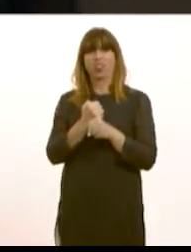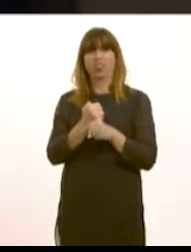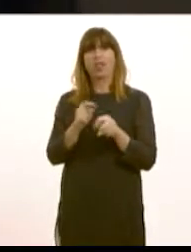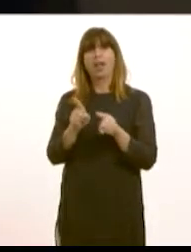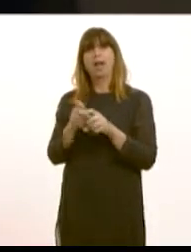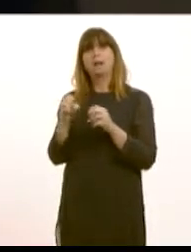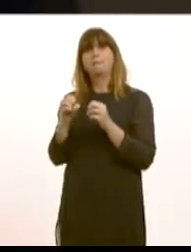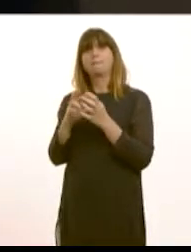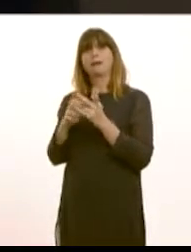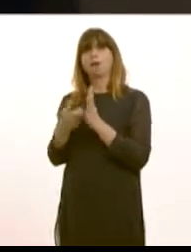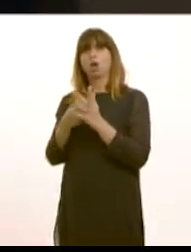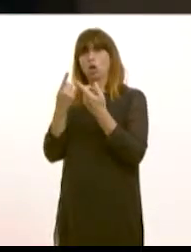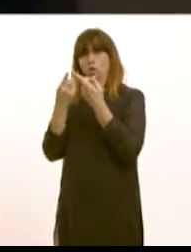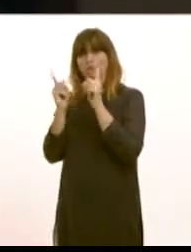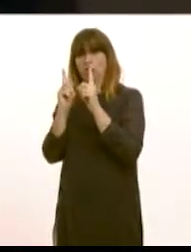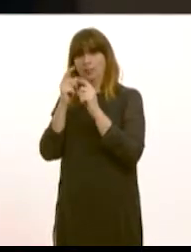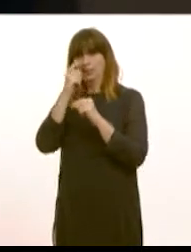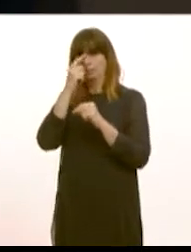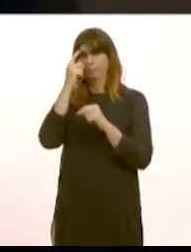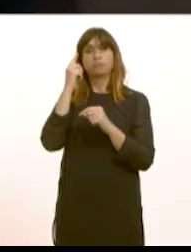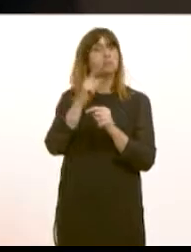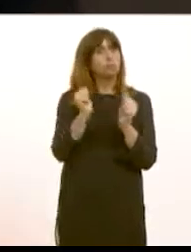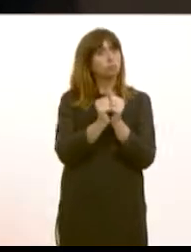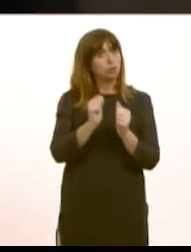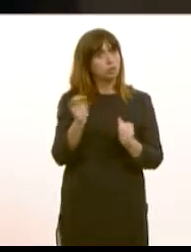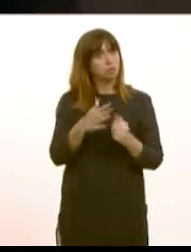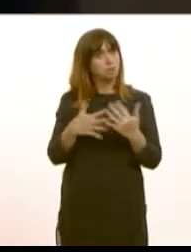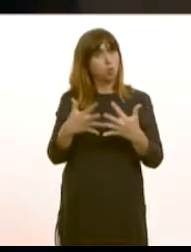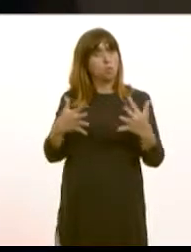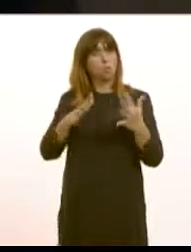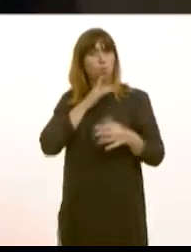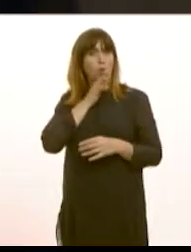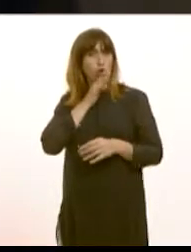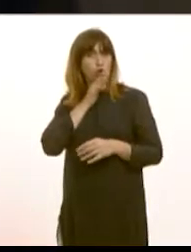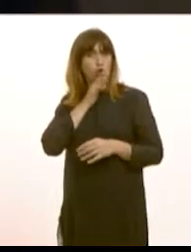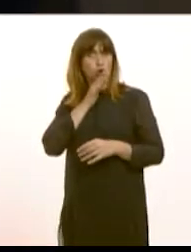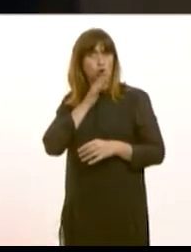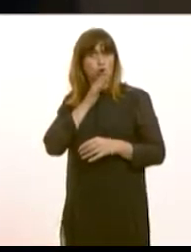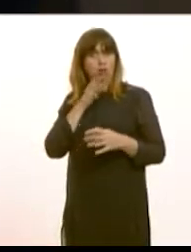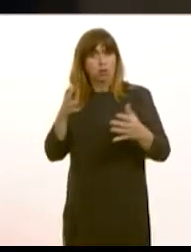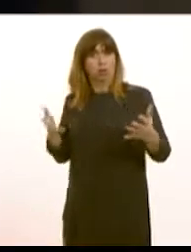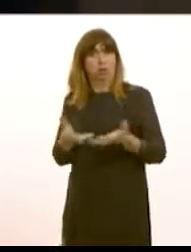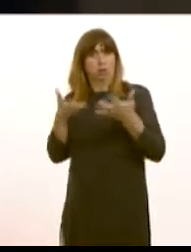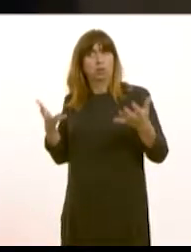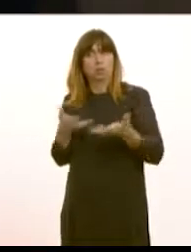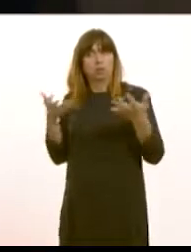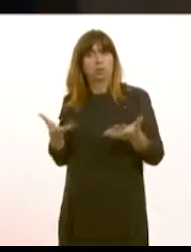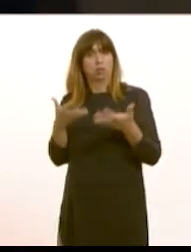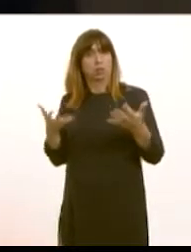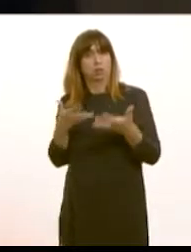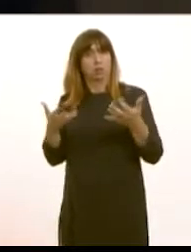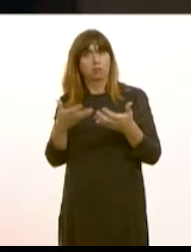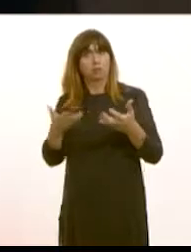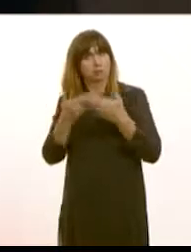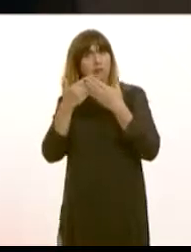Bangor University do you agree that this is a good idea this would be a way for us to encourage more people to